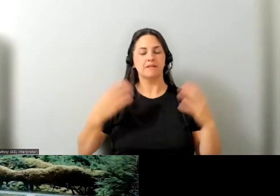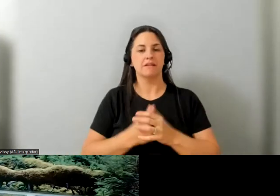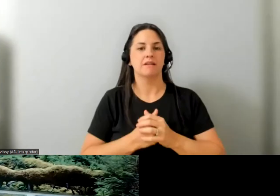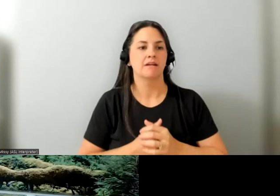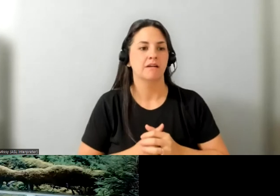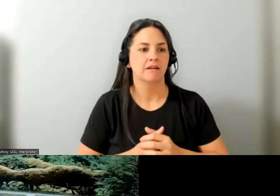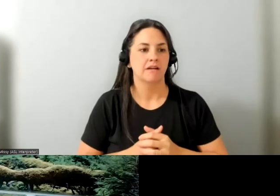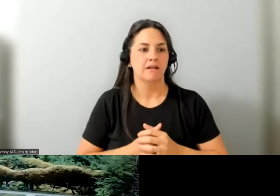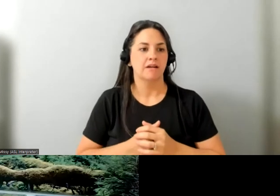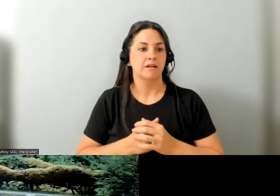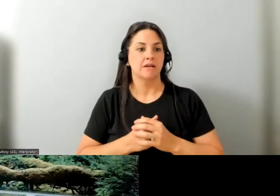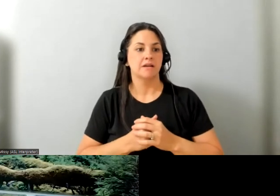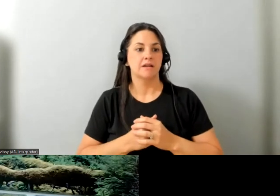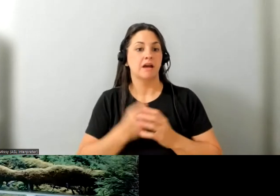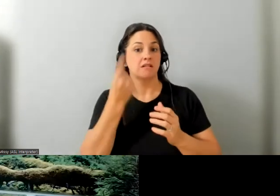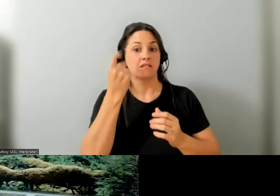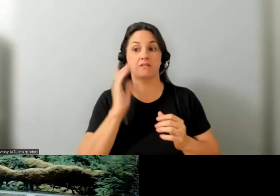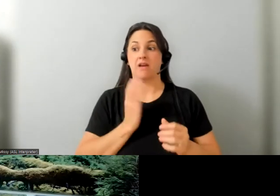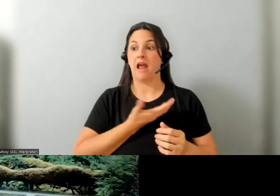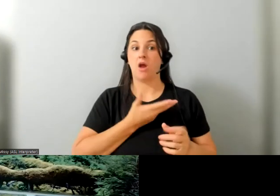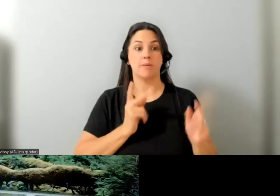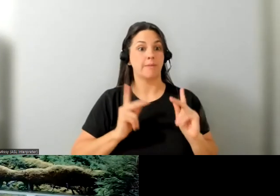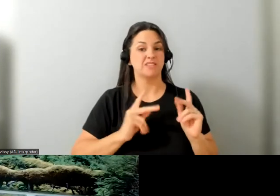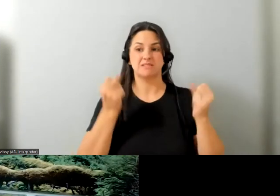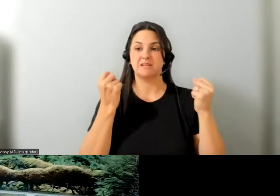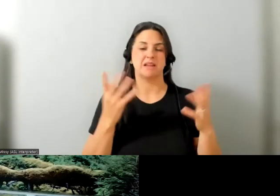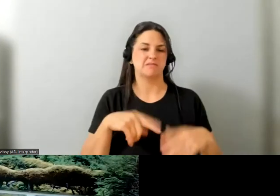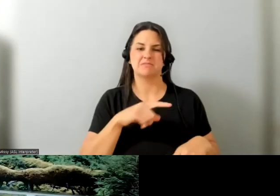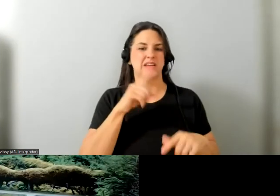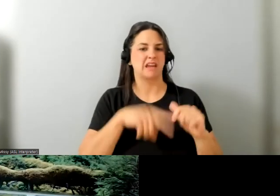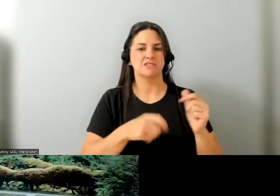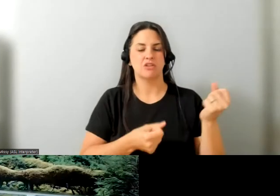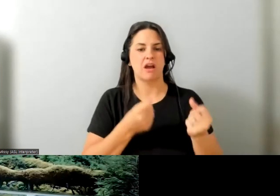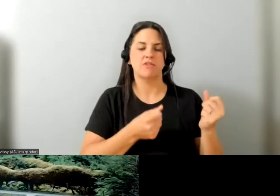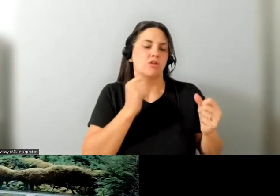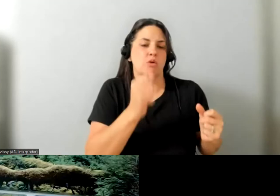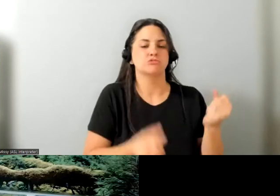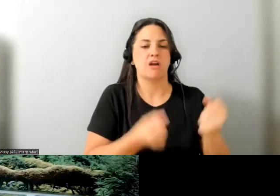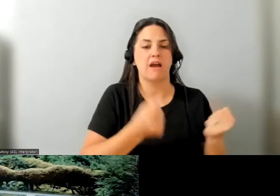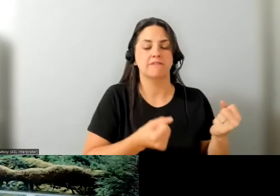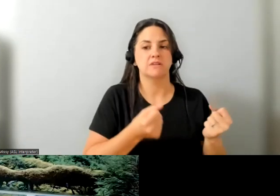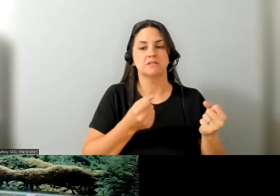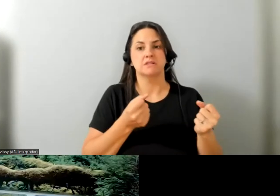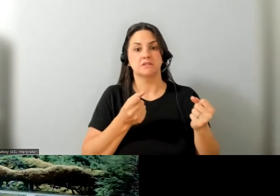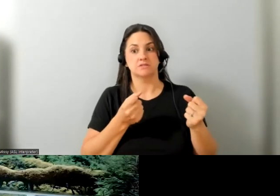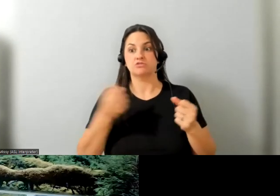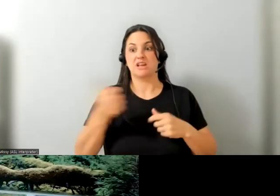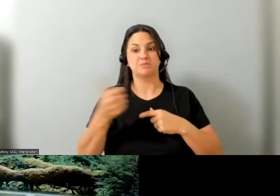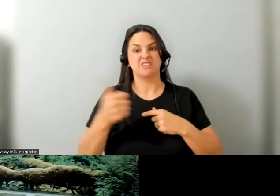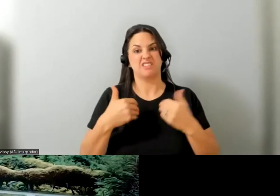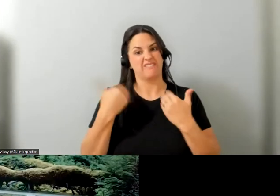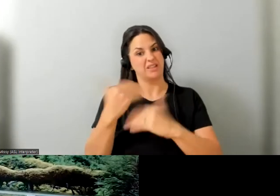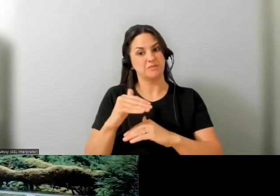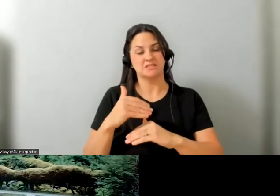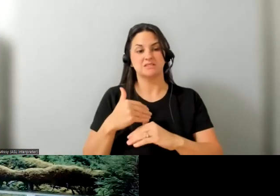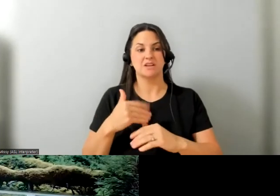populations many don't drive um and public transit has its limits and we would be turning down opportunities all the time because we do the math like